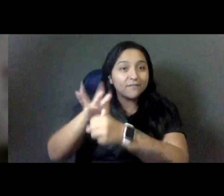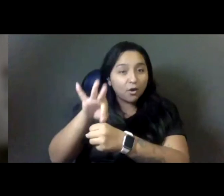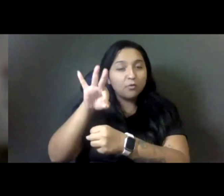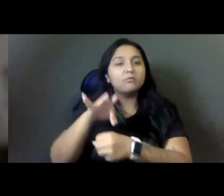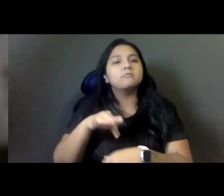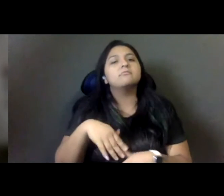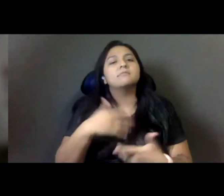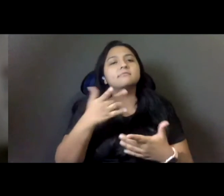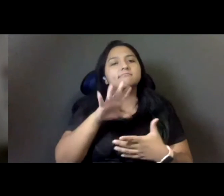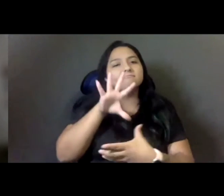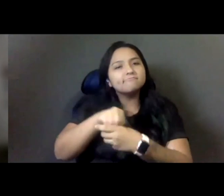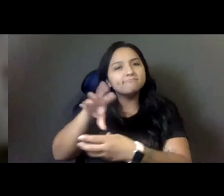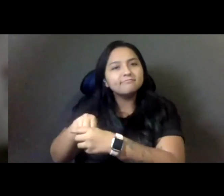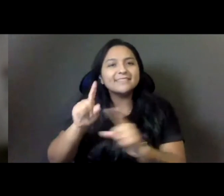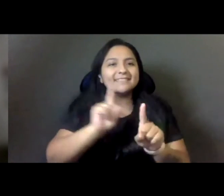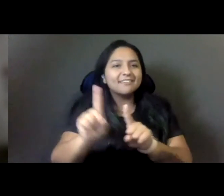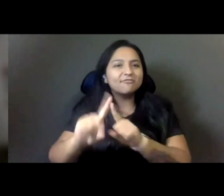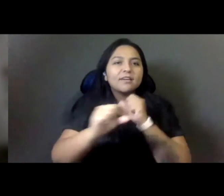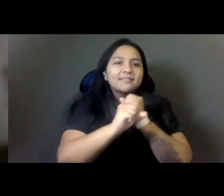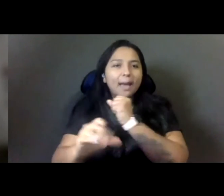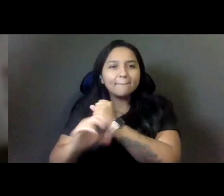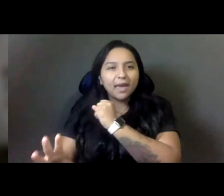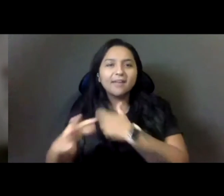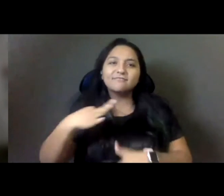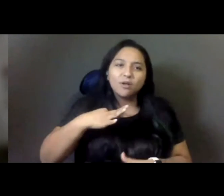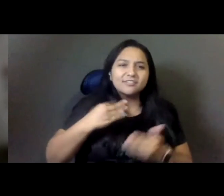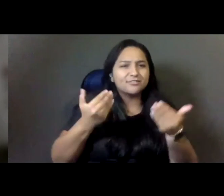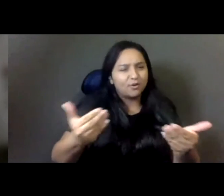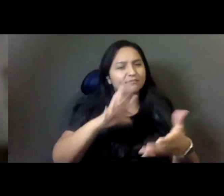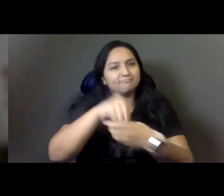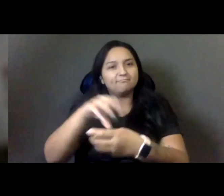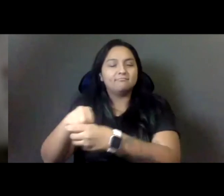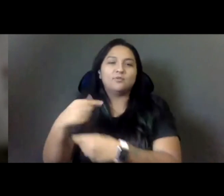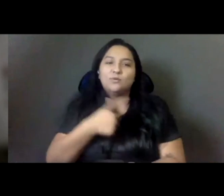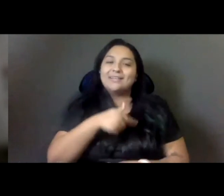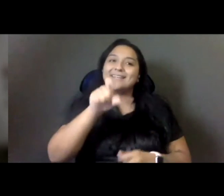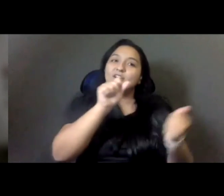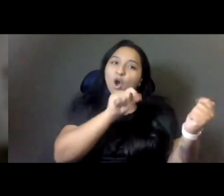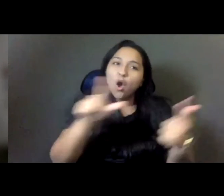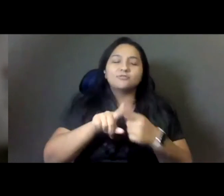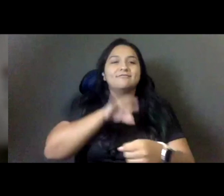these campaigns. We need every single no vote in. Thank you and good night.